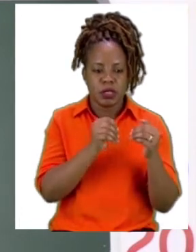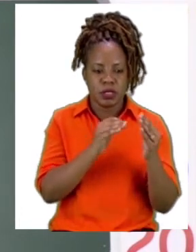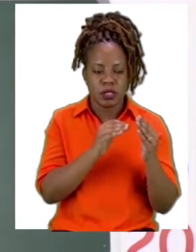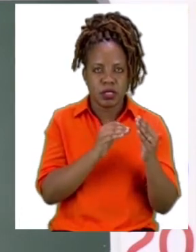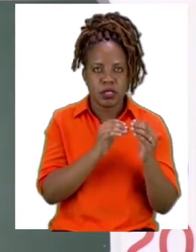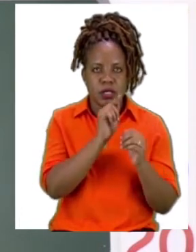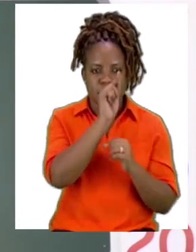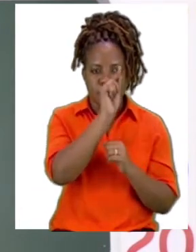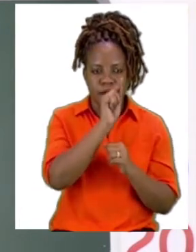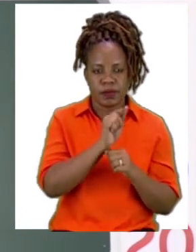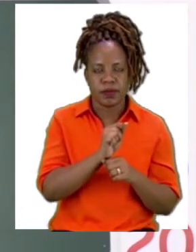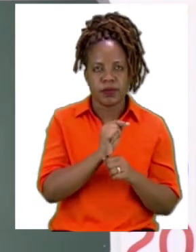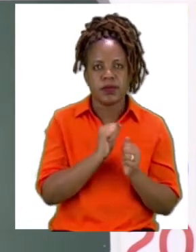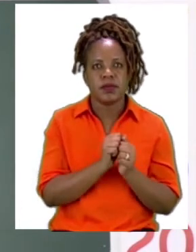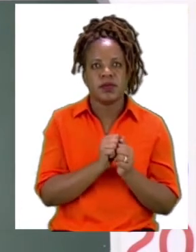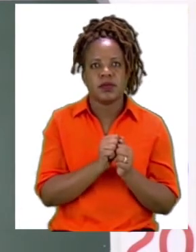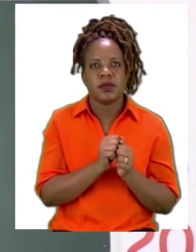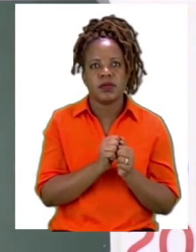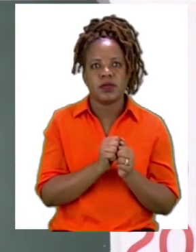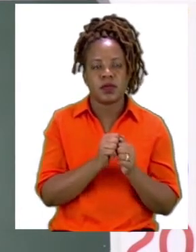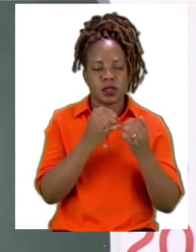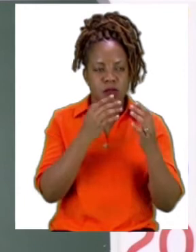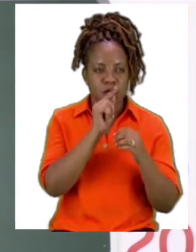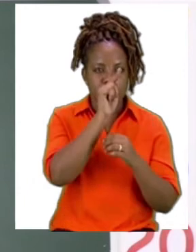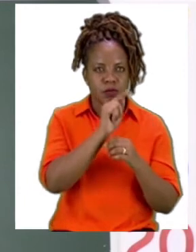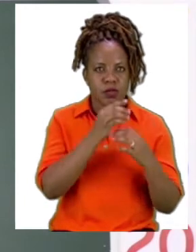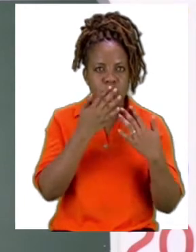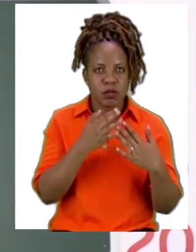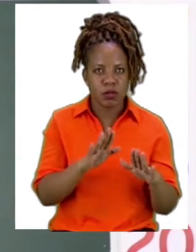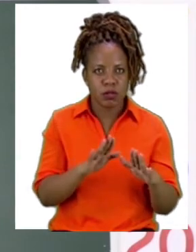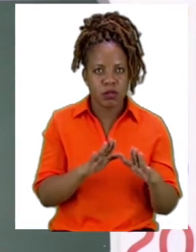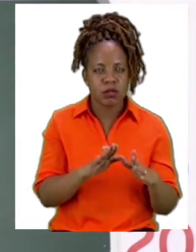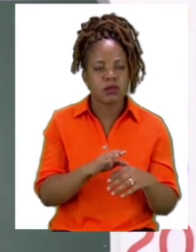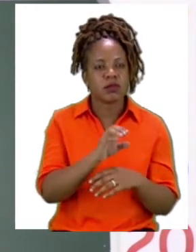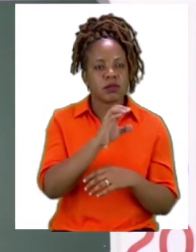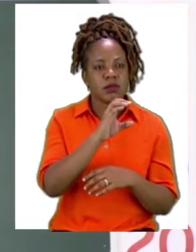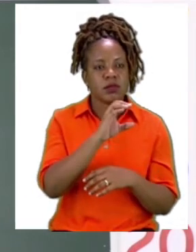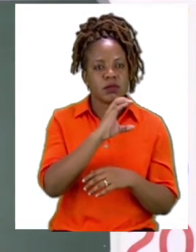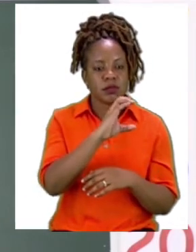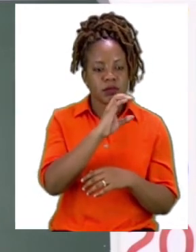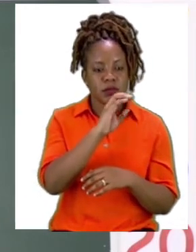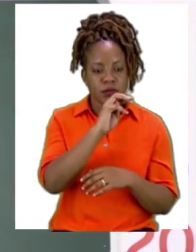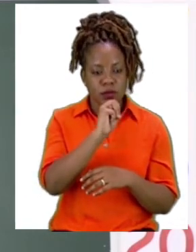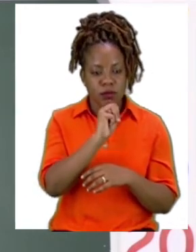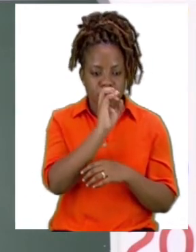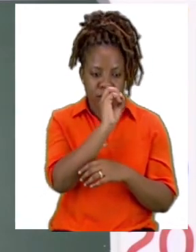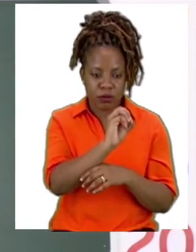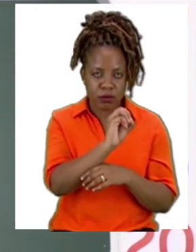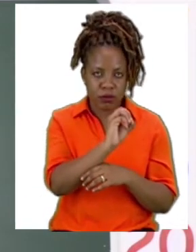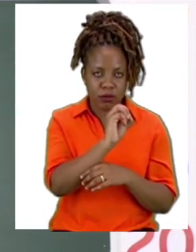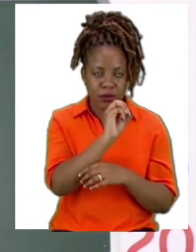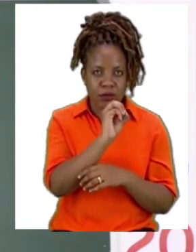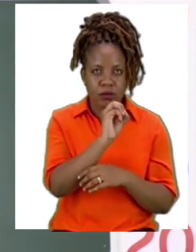line here. And then after that, I am going to put my ruler and then look for where